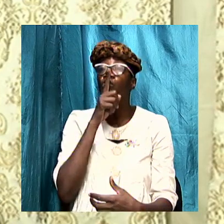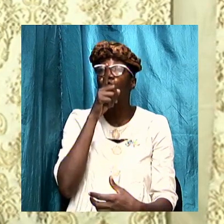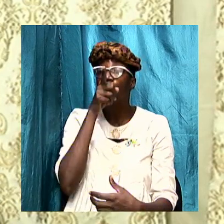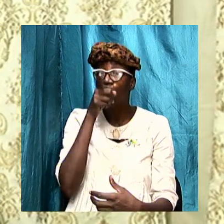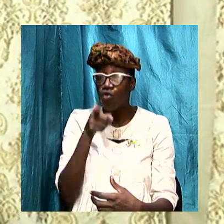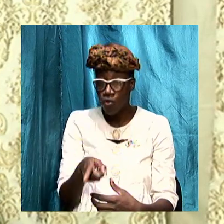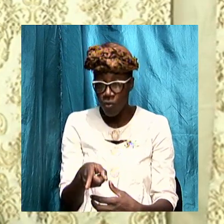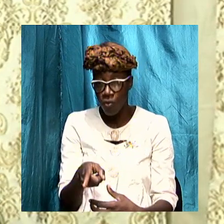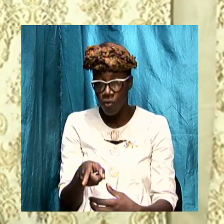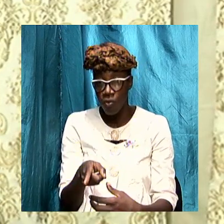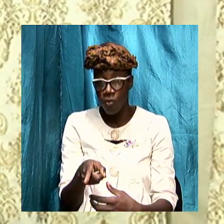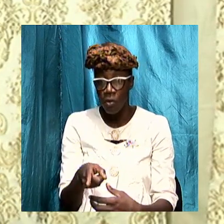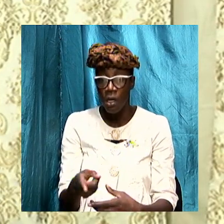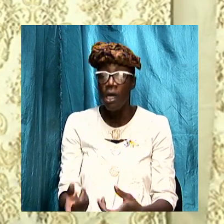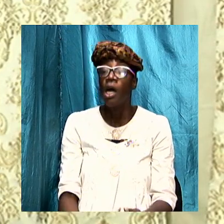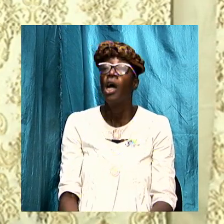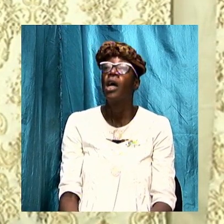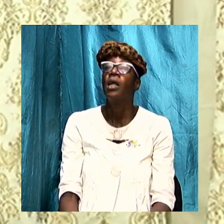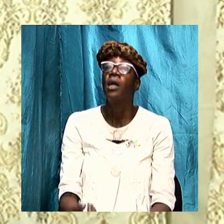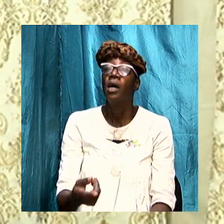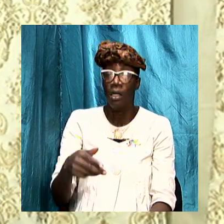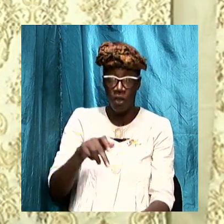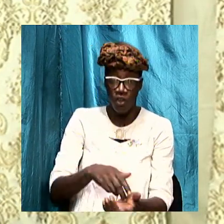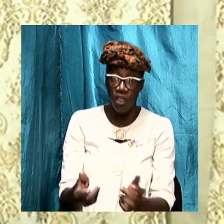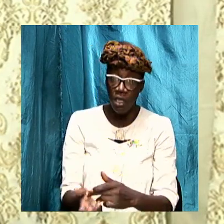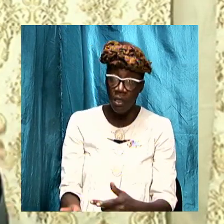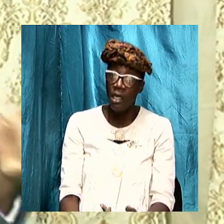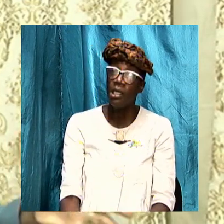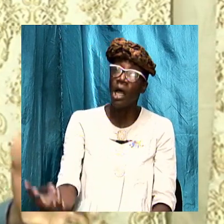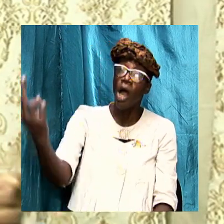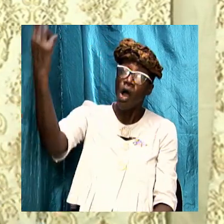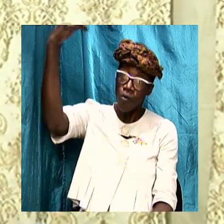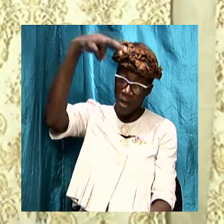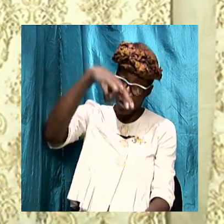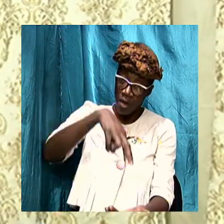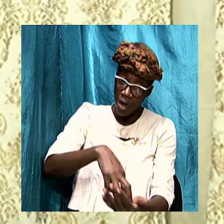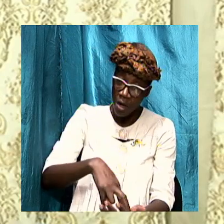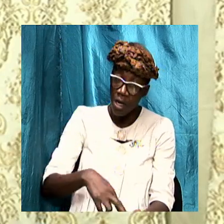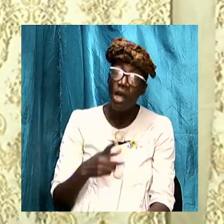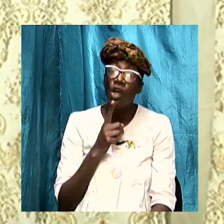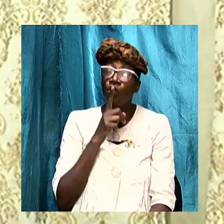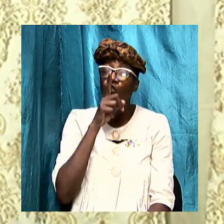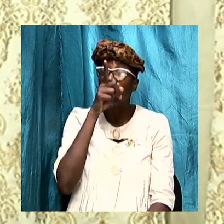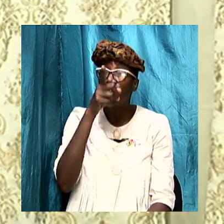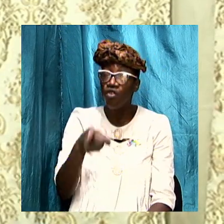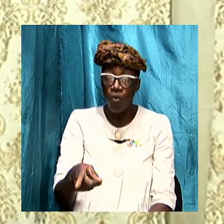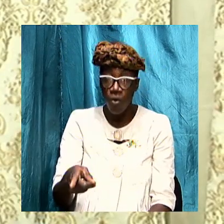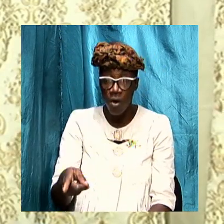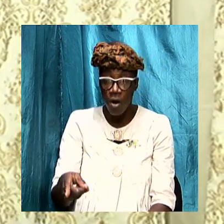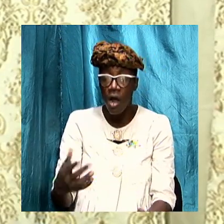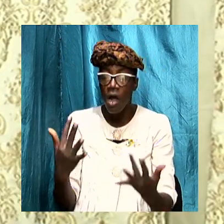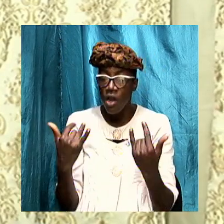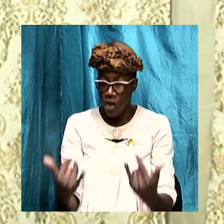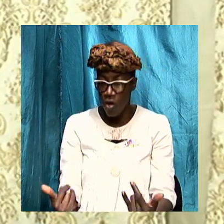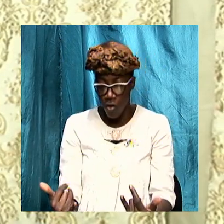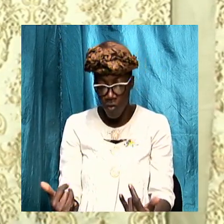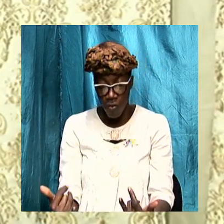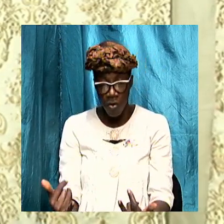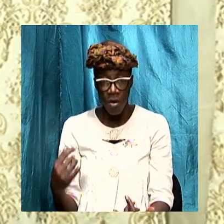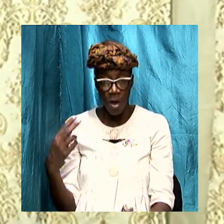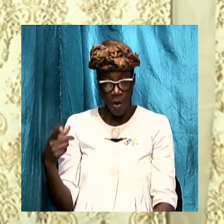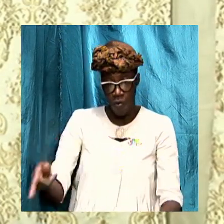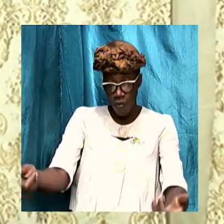coming is imminent very near and at this stage at this point we ought to be ready